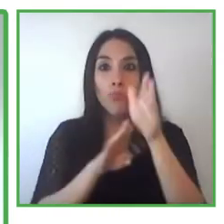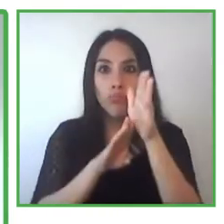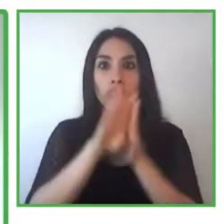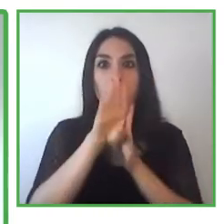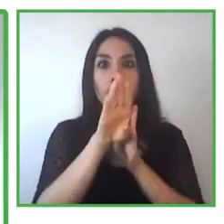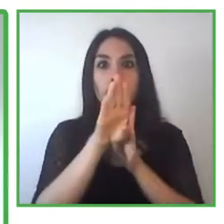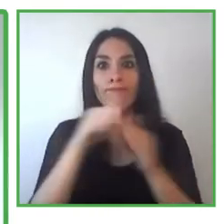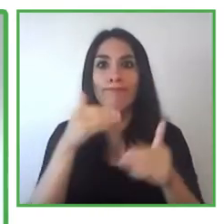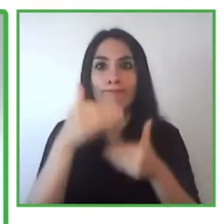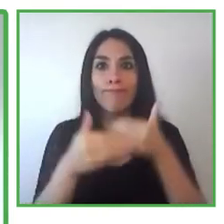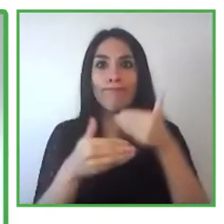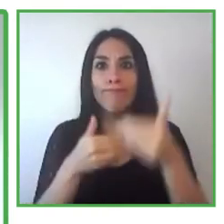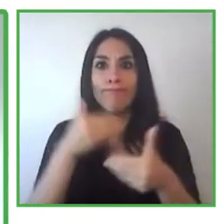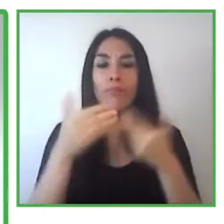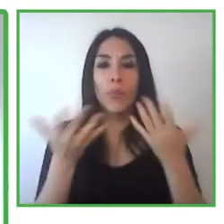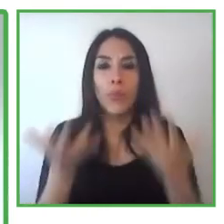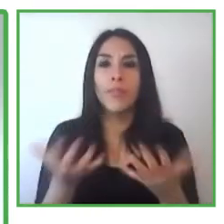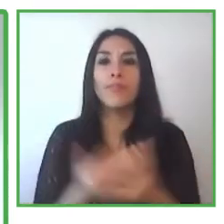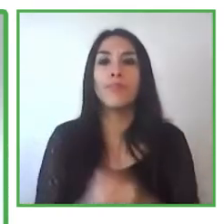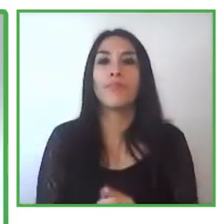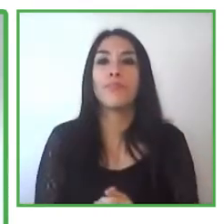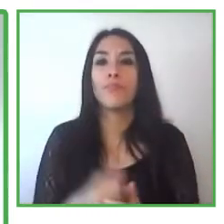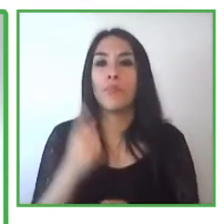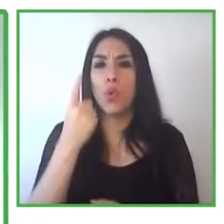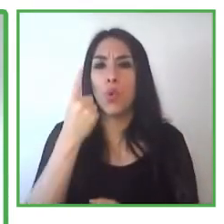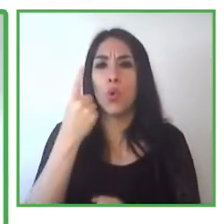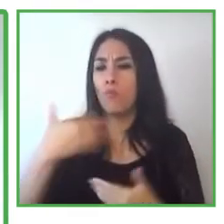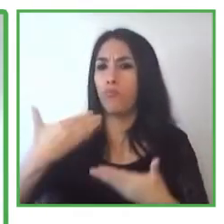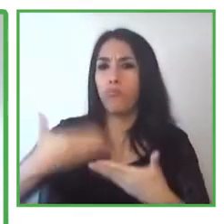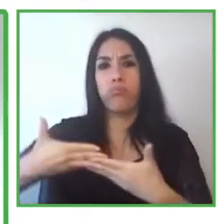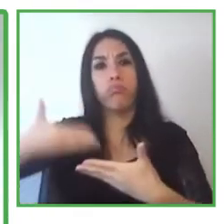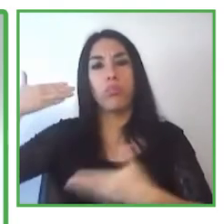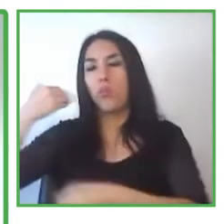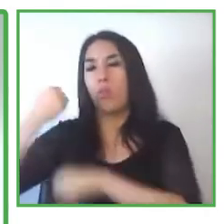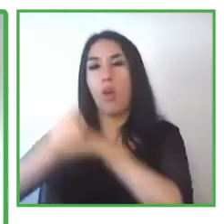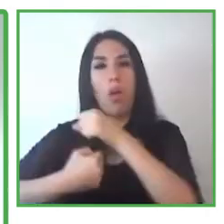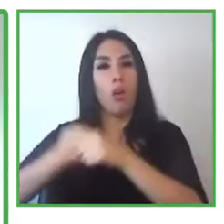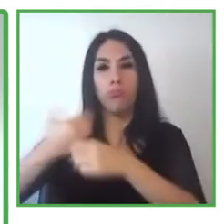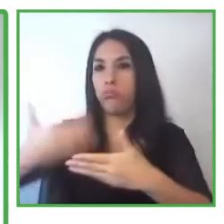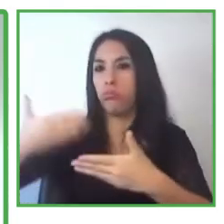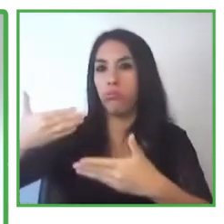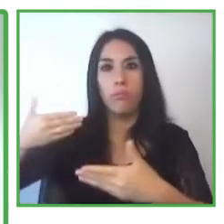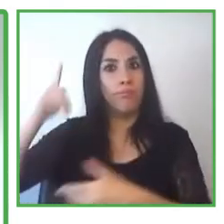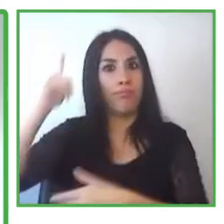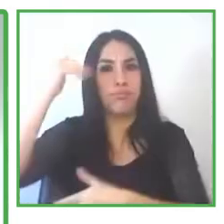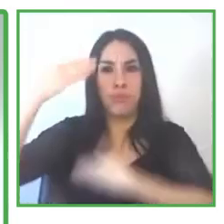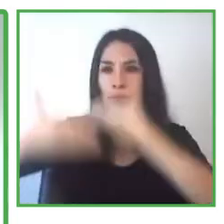Today, we have 45 million people with disability.